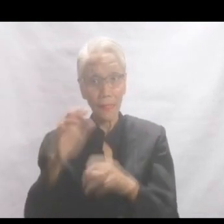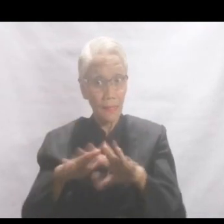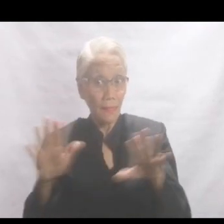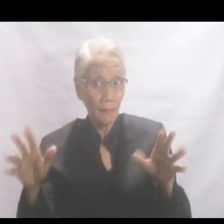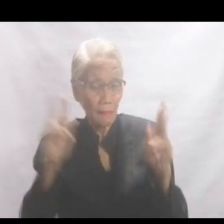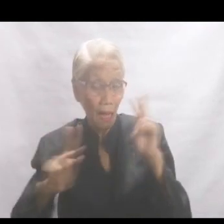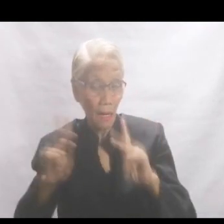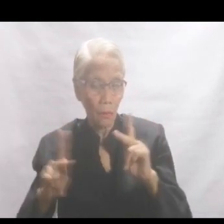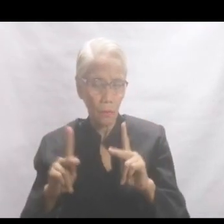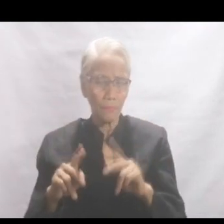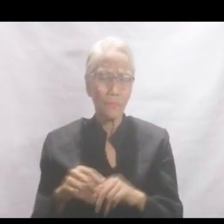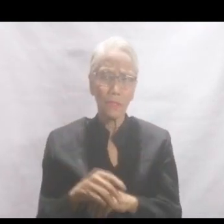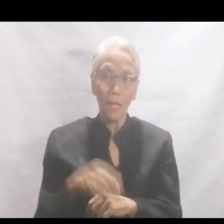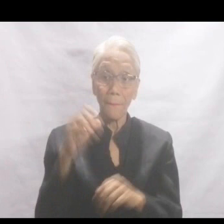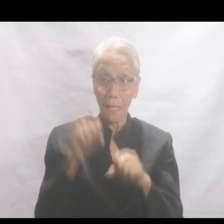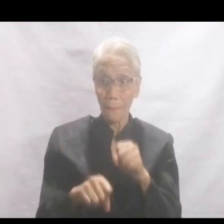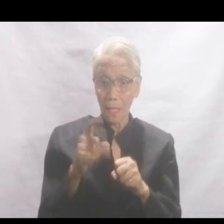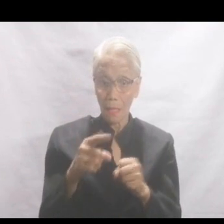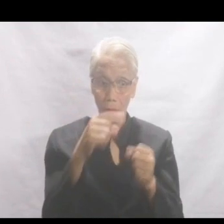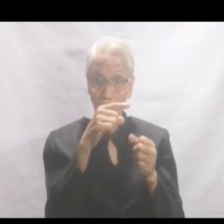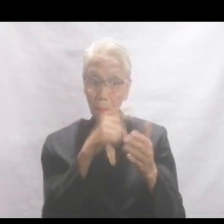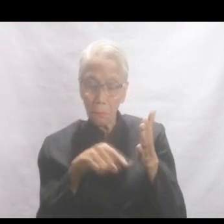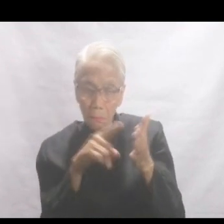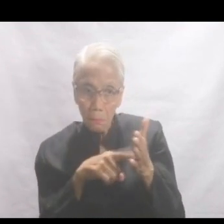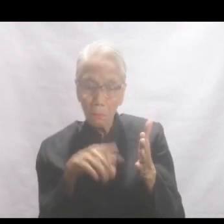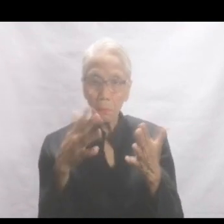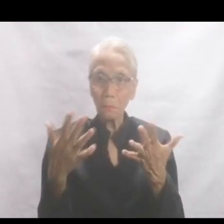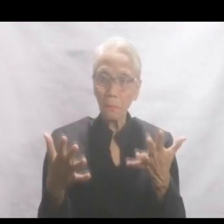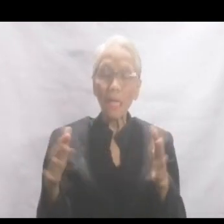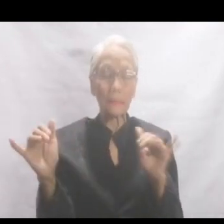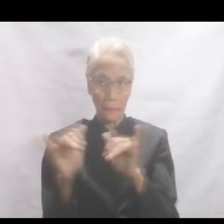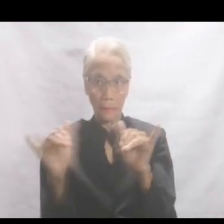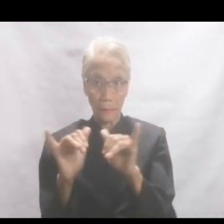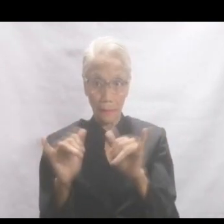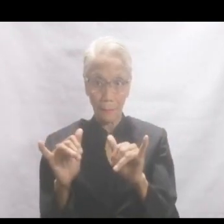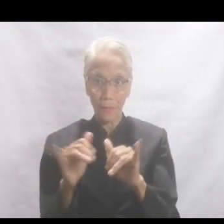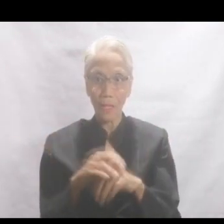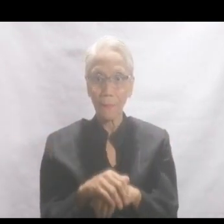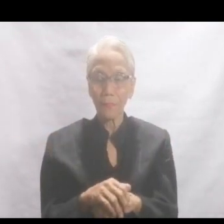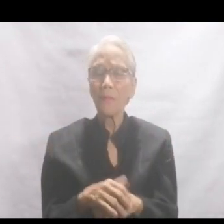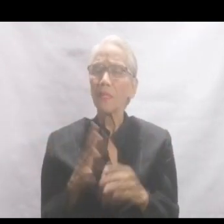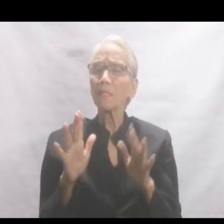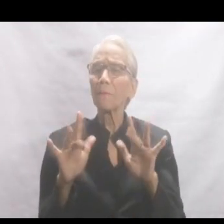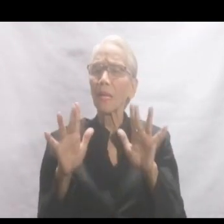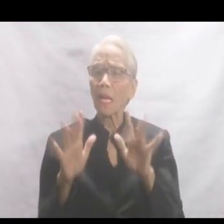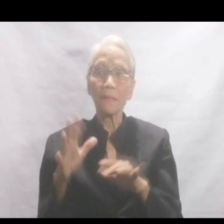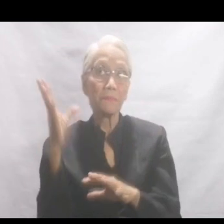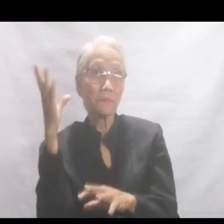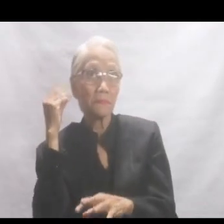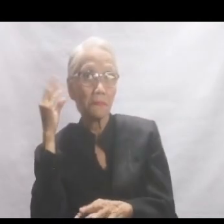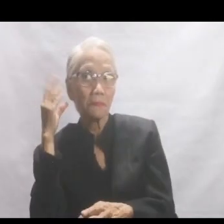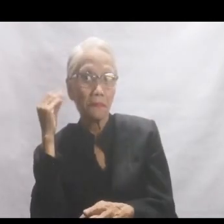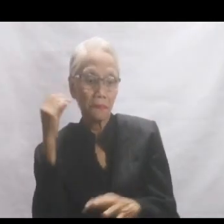mo muna para kapag nag-critic ka na, tunog affirmation din ang criticism mo, diba? Mas magaang sa